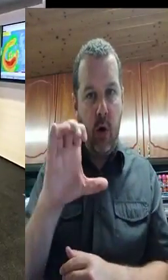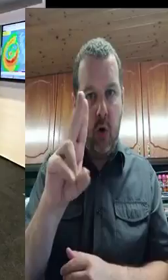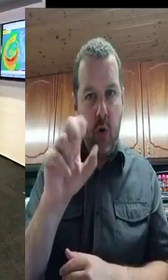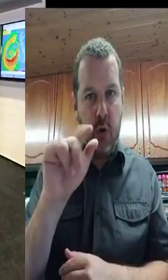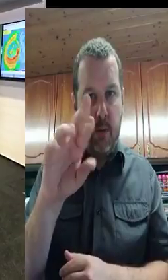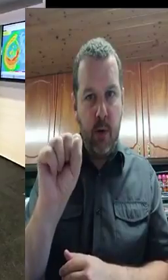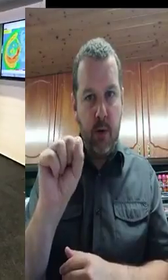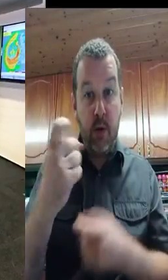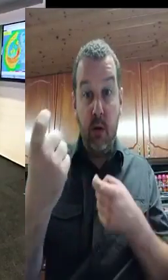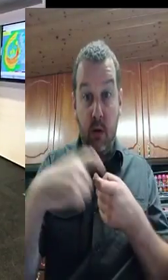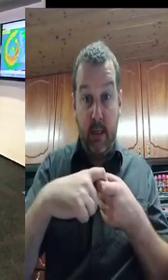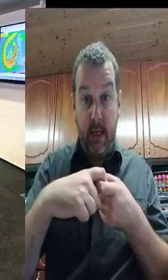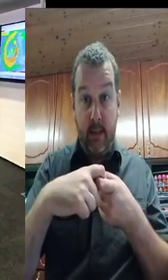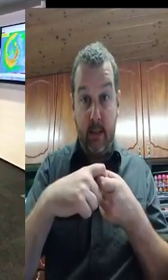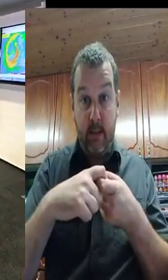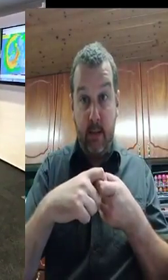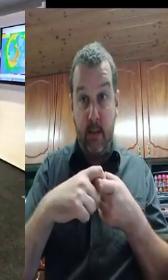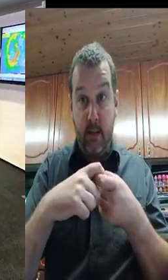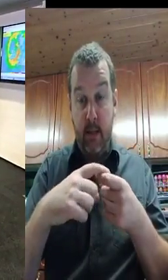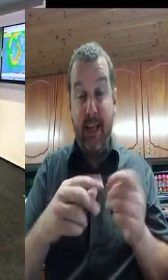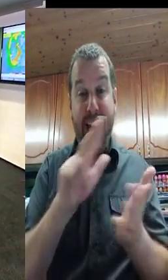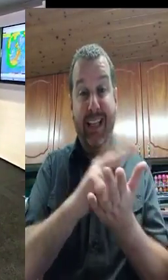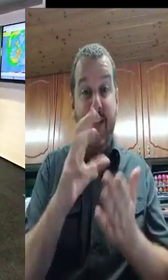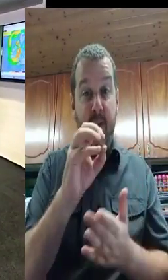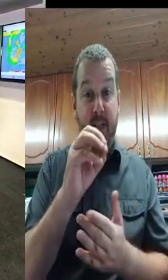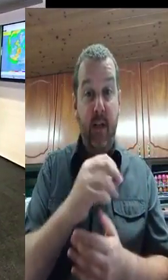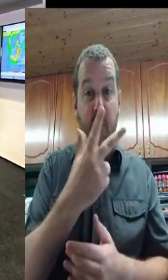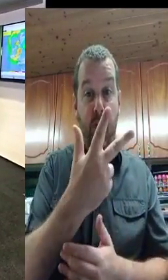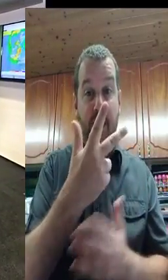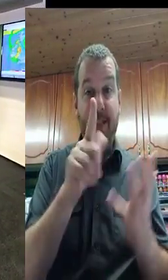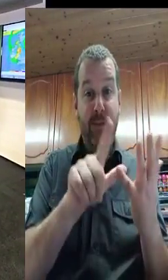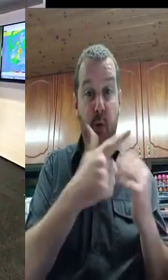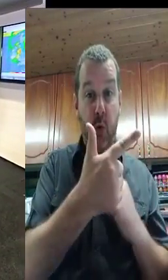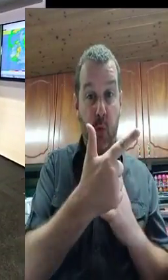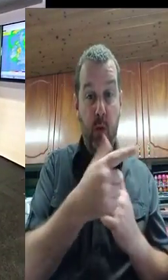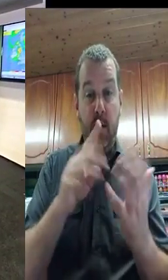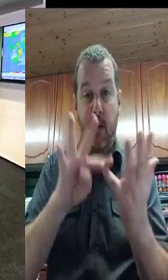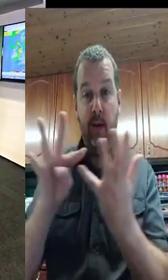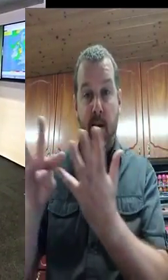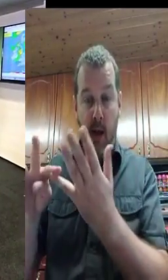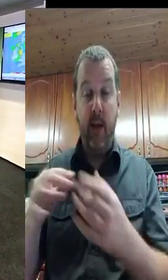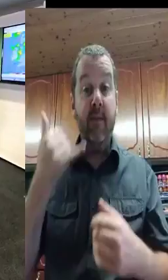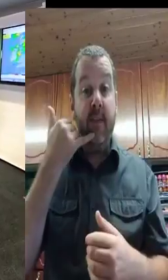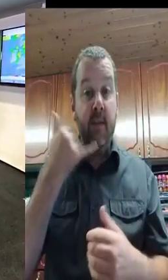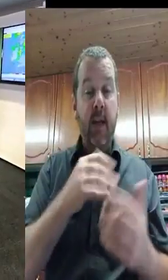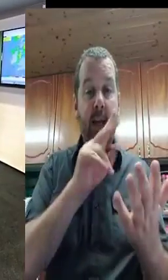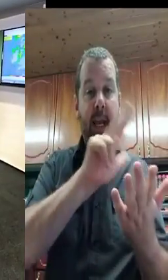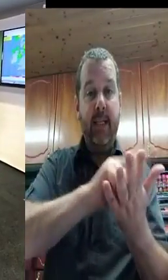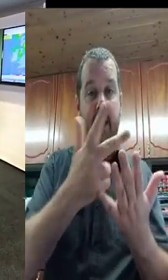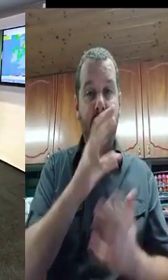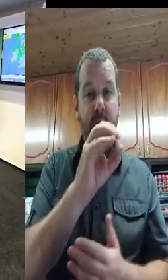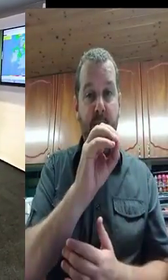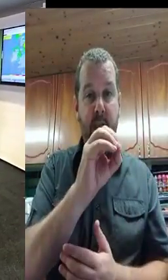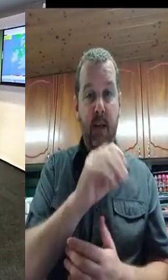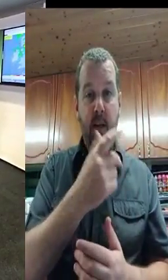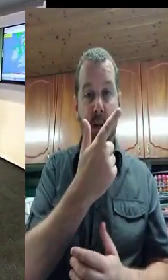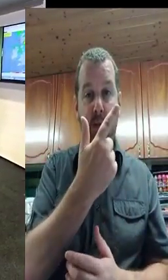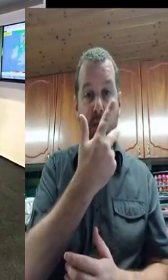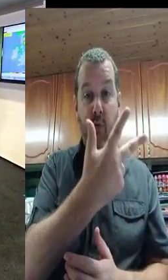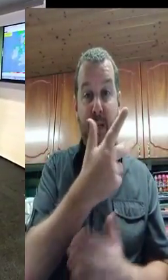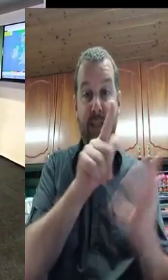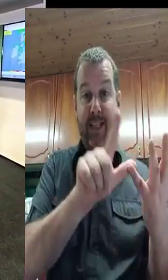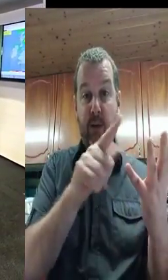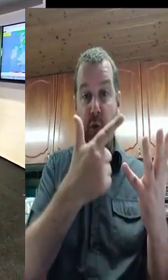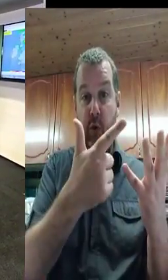in the affected counties. School transport, as is their policy, said there would be no school transport services in those areas.